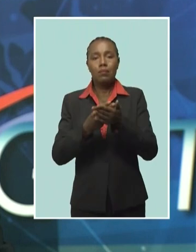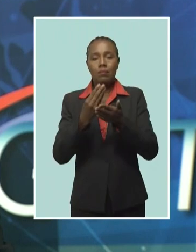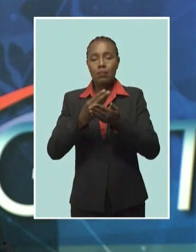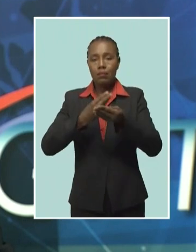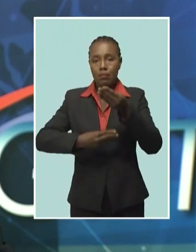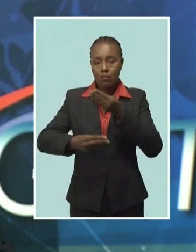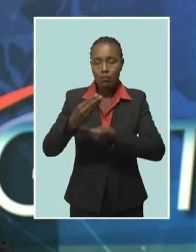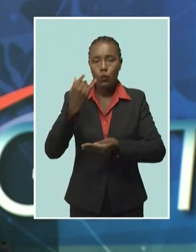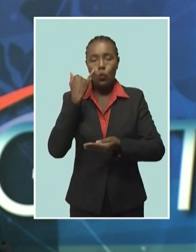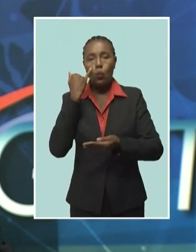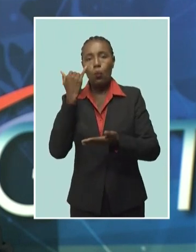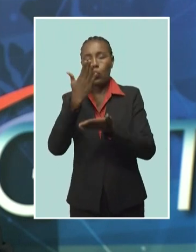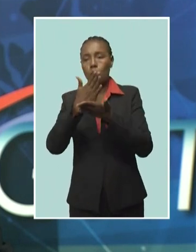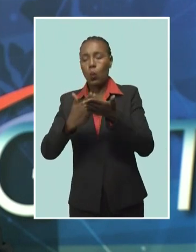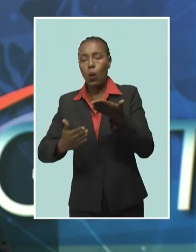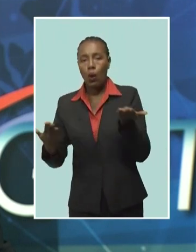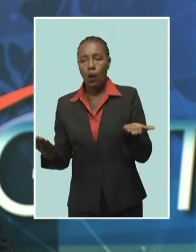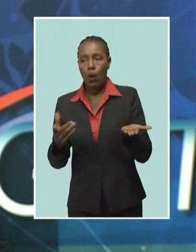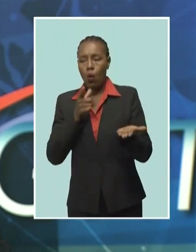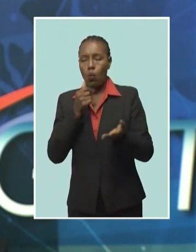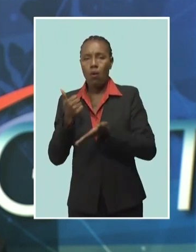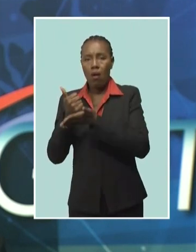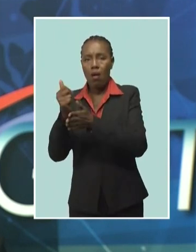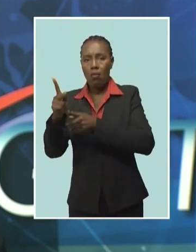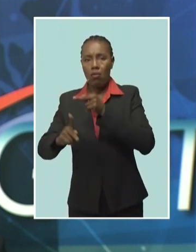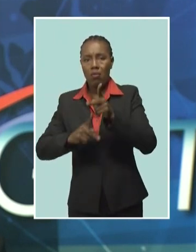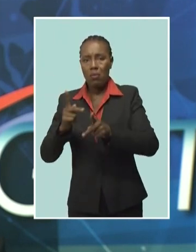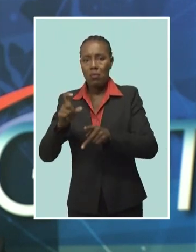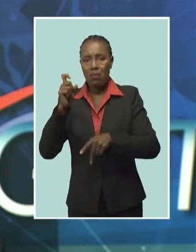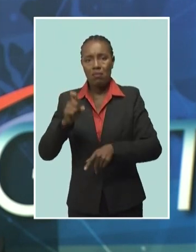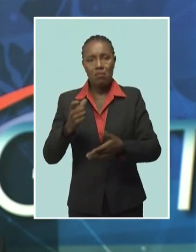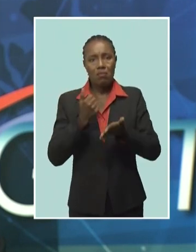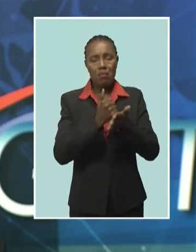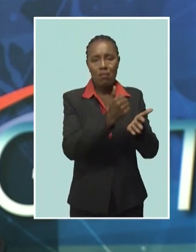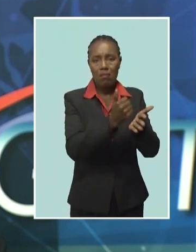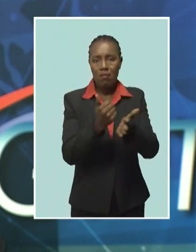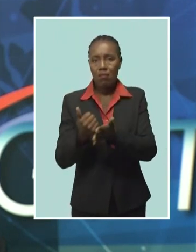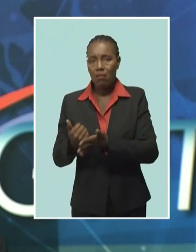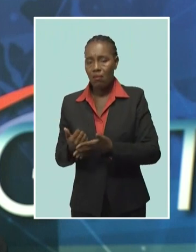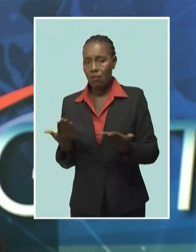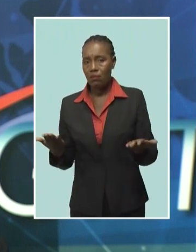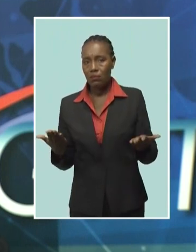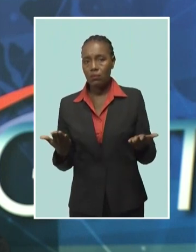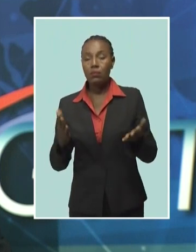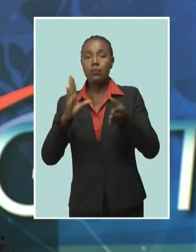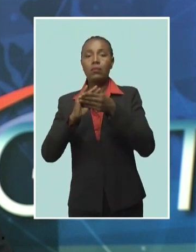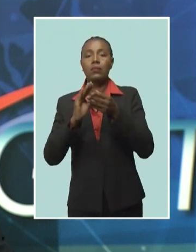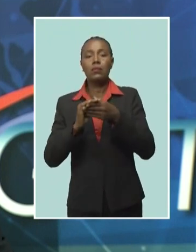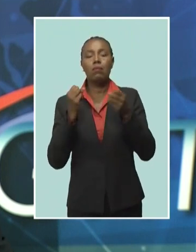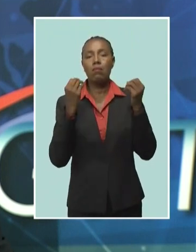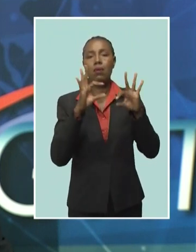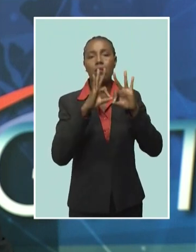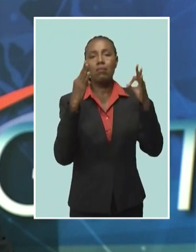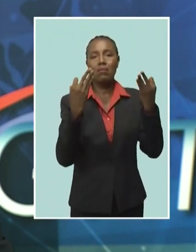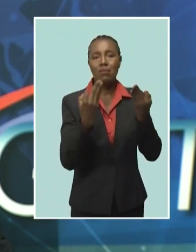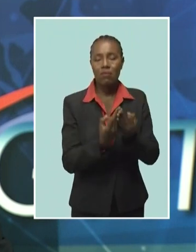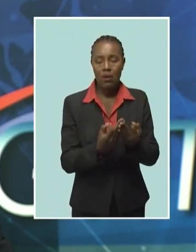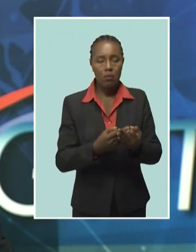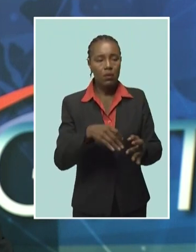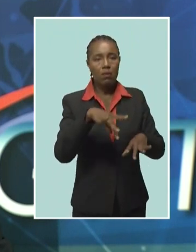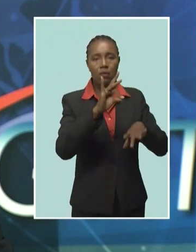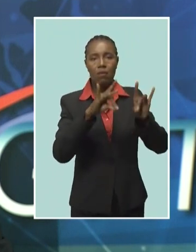who will help the vulnerable families? Speaking on the debate in the Upper House, she says a number of those families were discovered